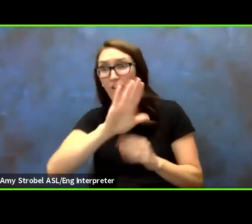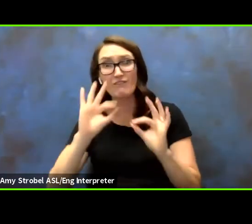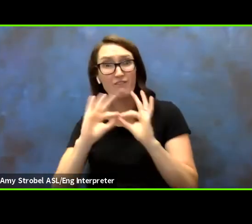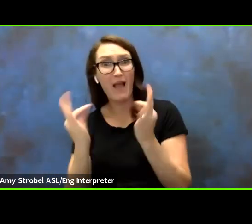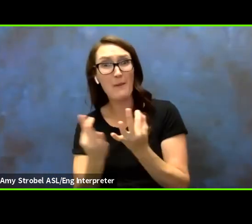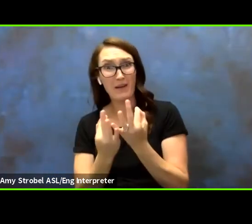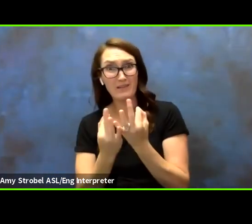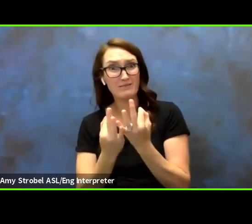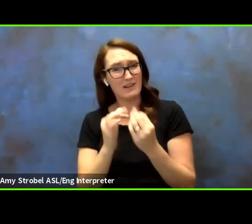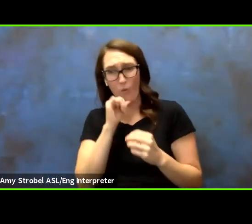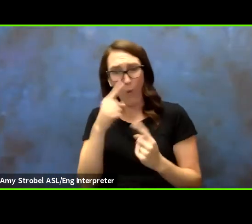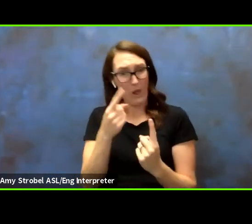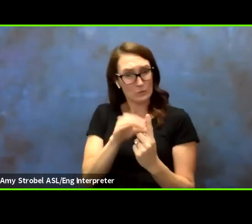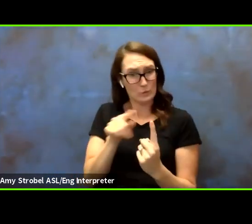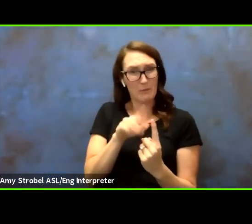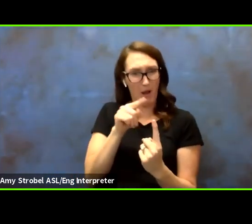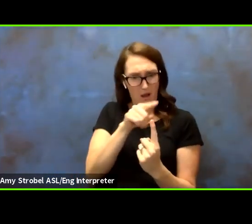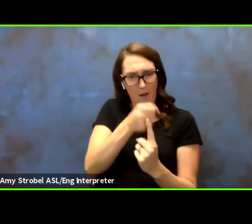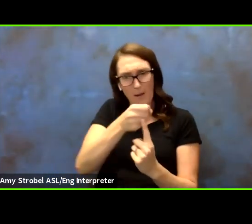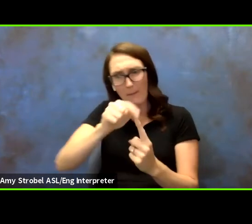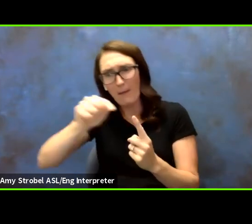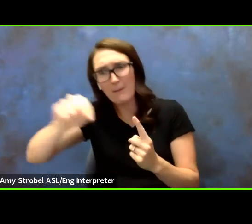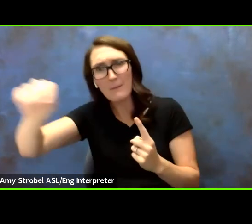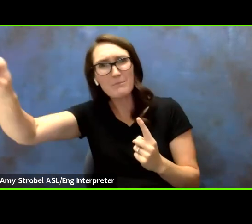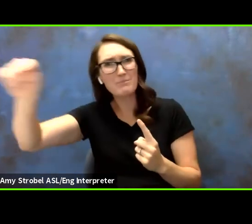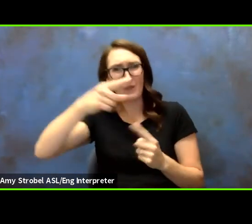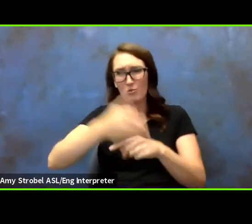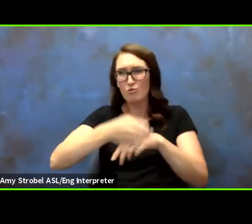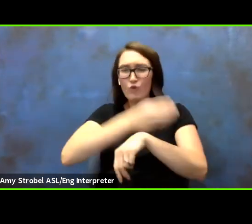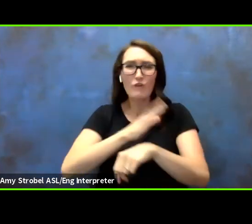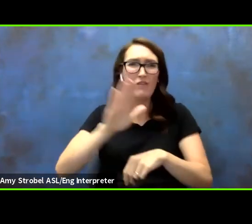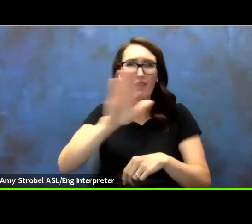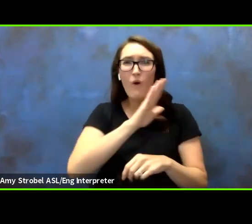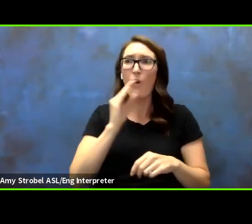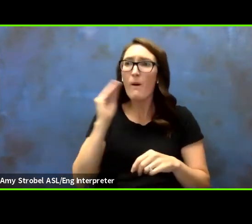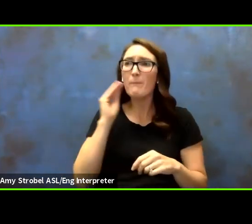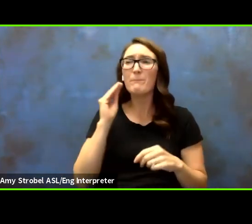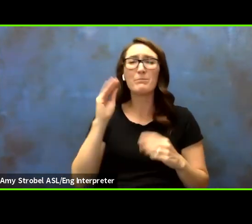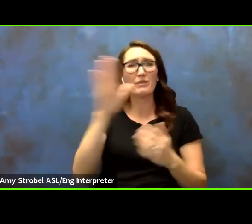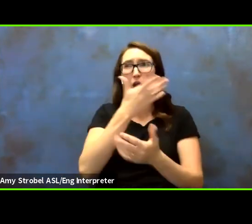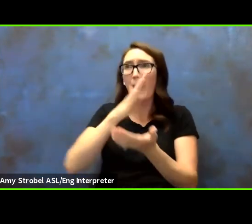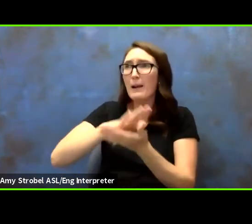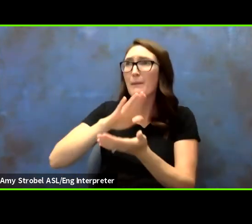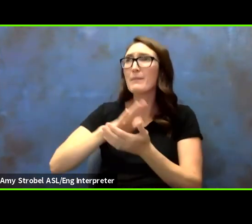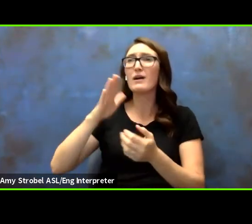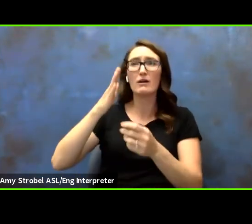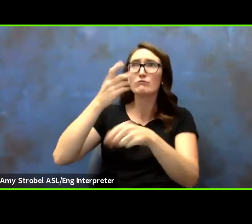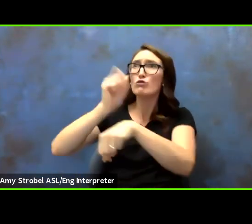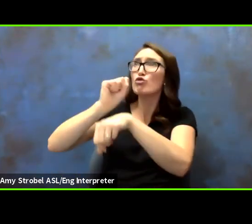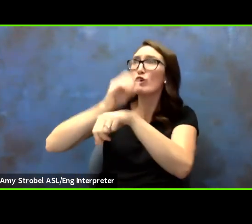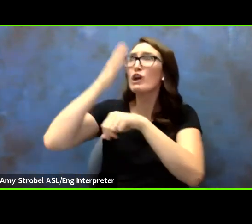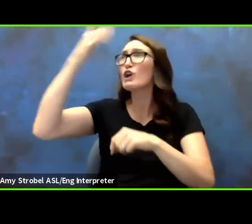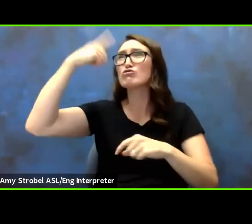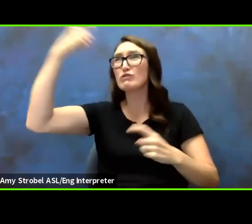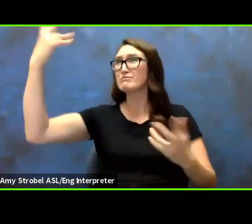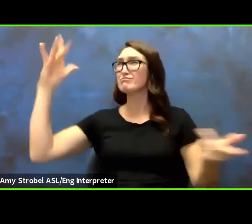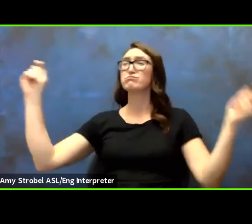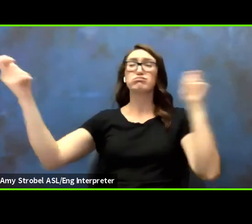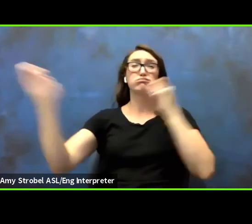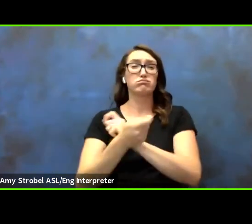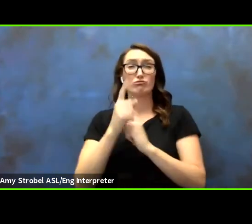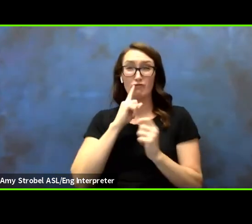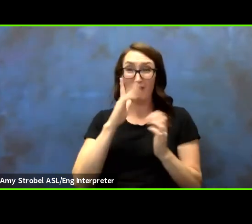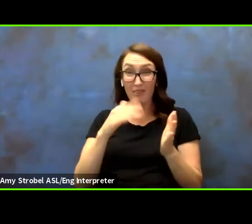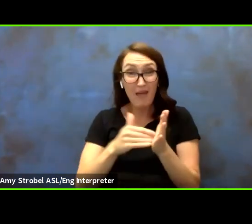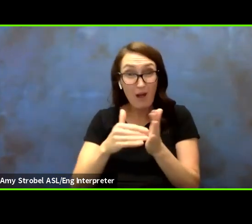by making their academic and educational and career dreams come true. Thousands of